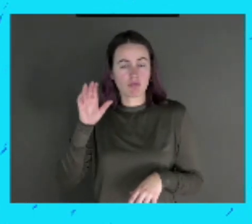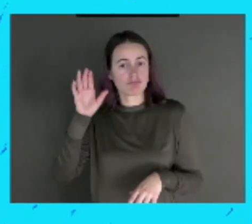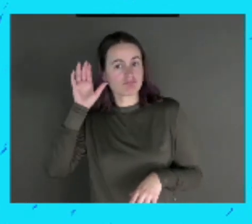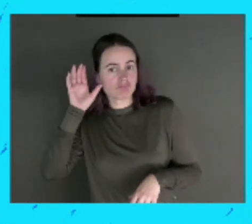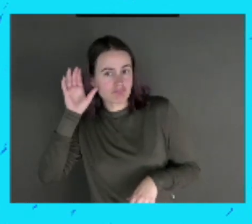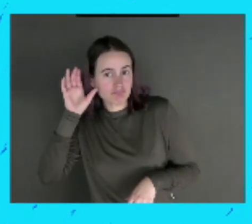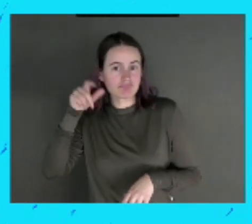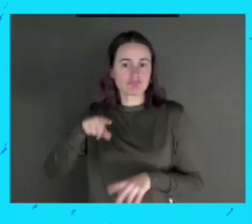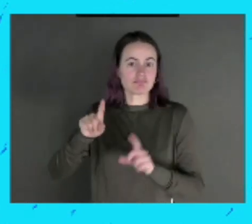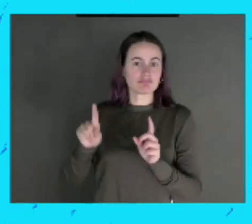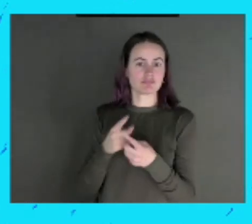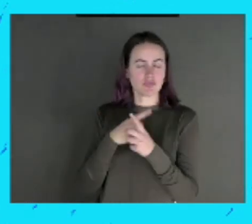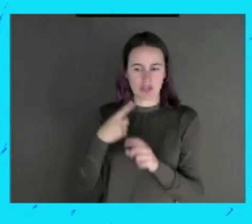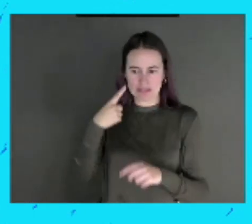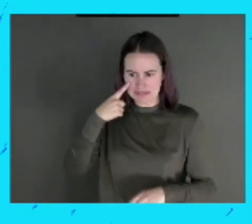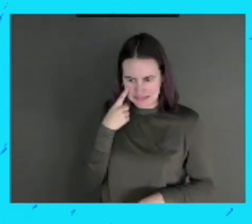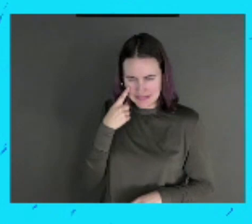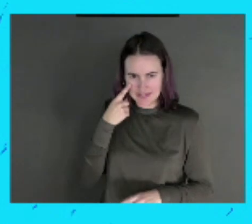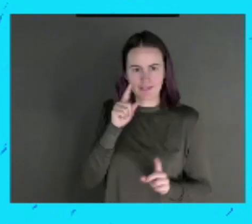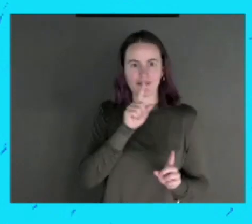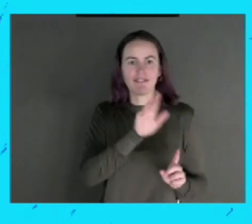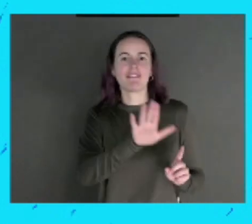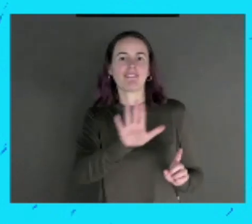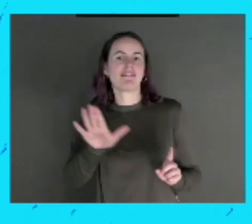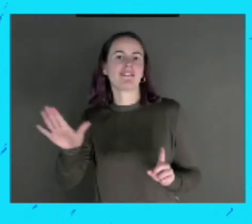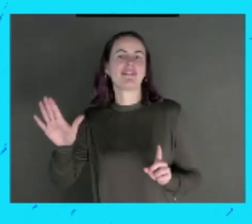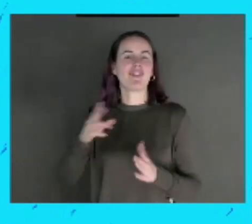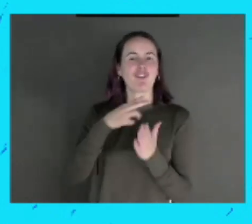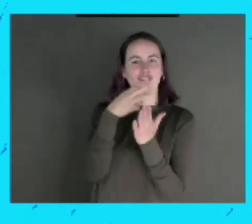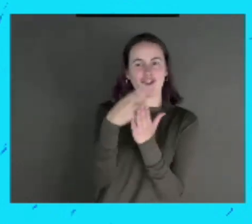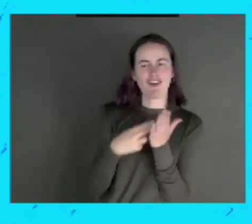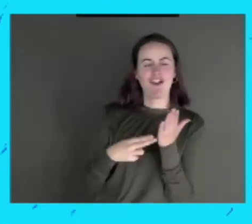being addressed by other condescending could help improve them.